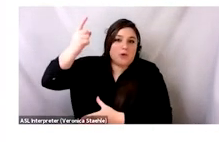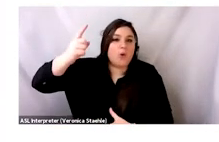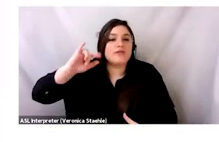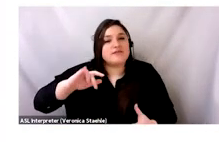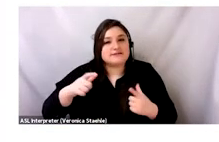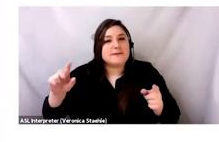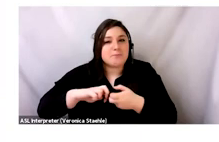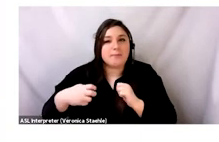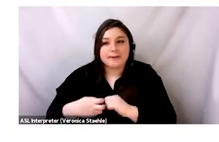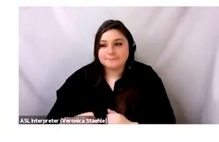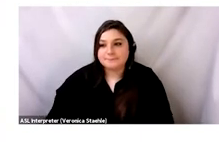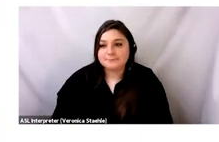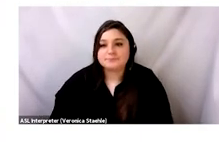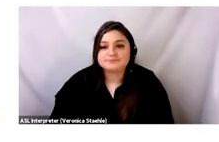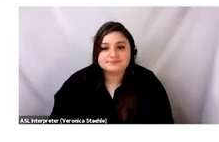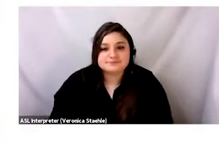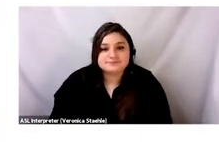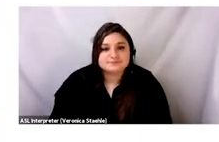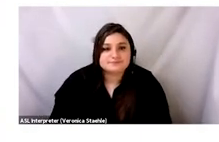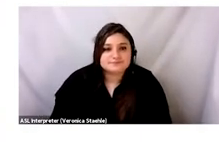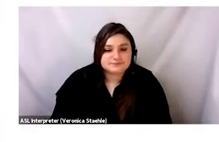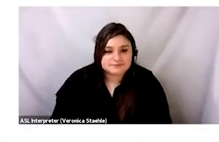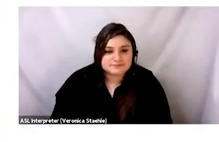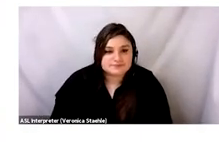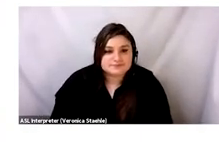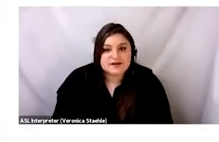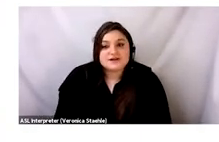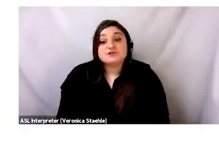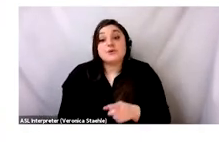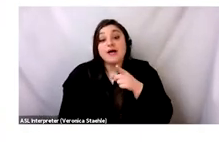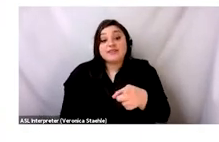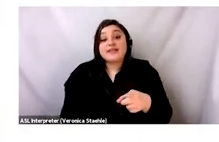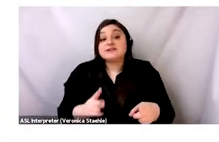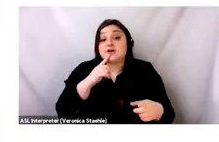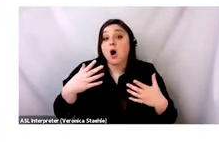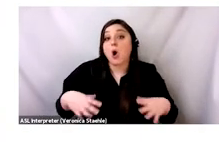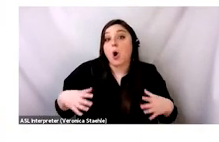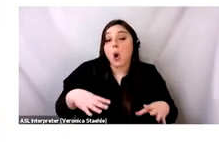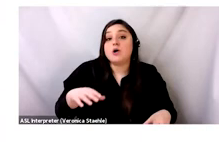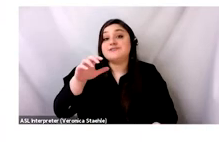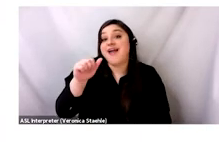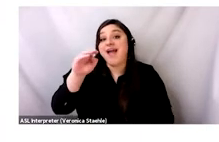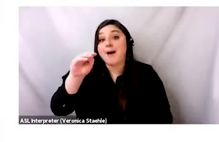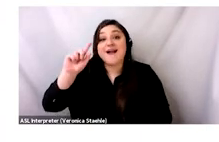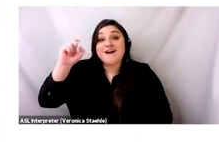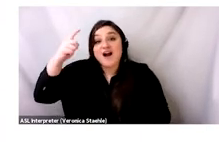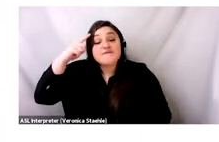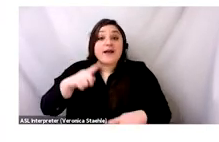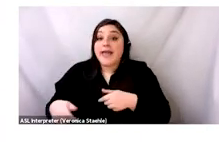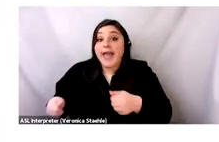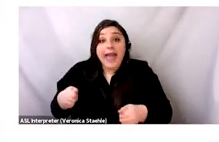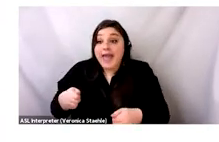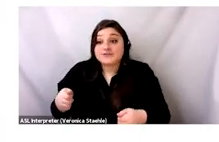Meanwhile, even before Pone exploded, most of the most of the clothing coming from Consumanto never went to landfill